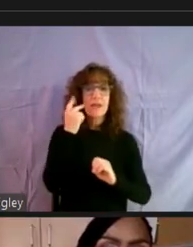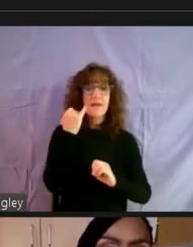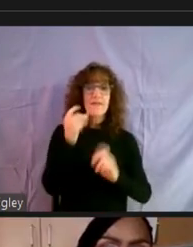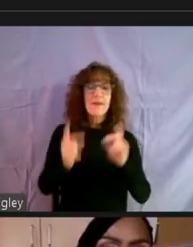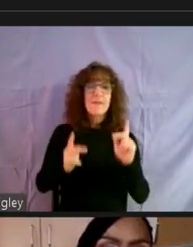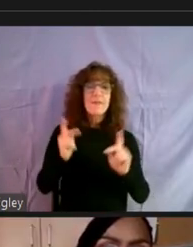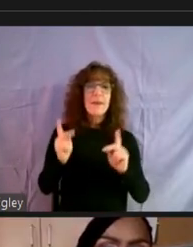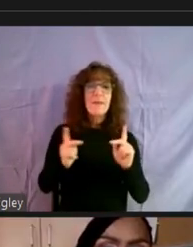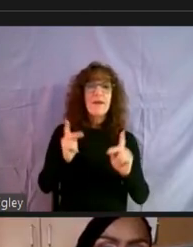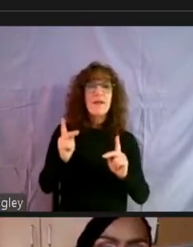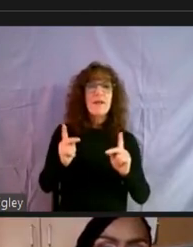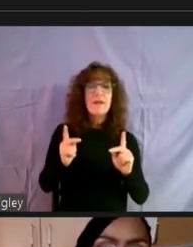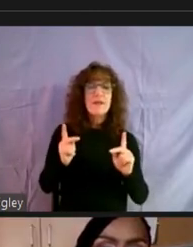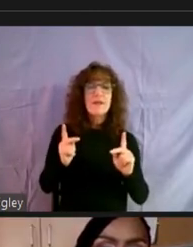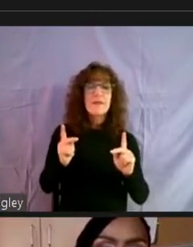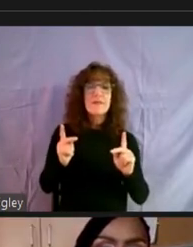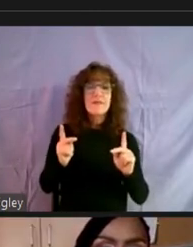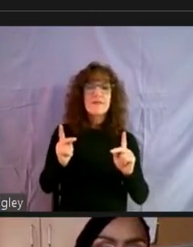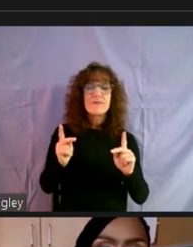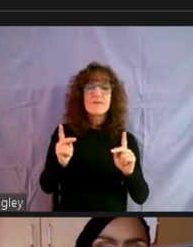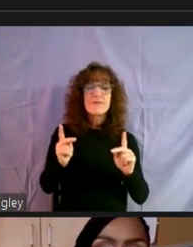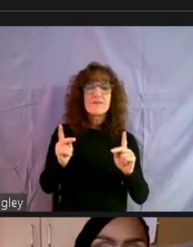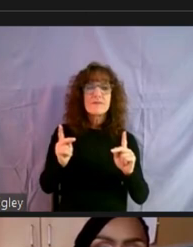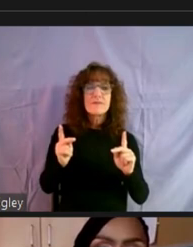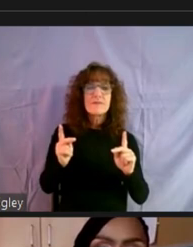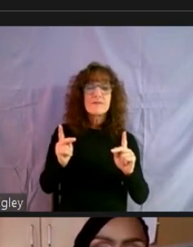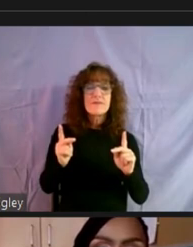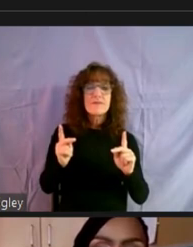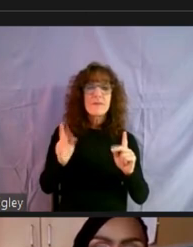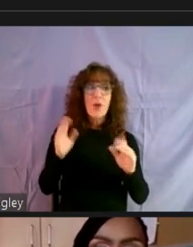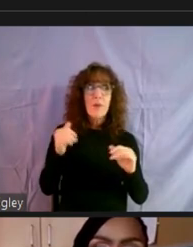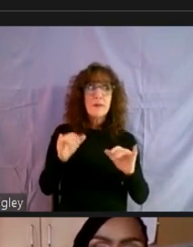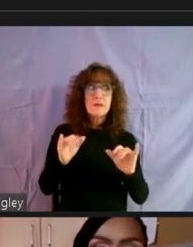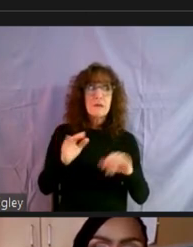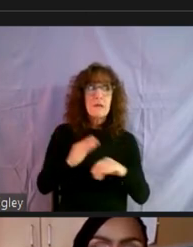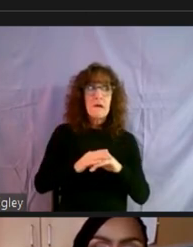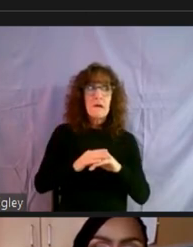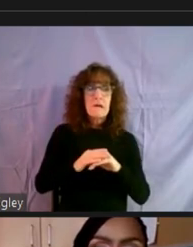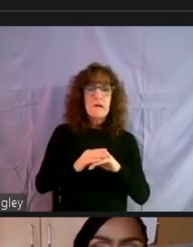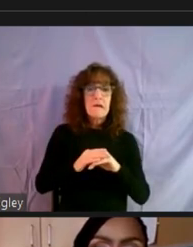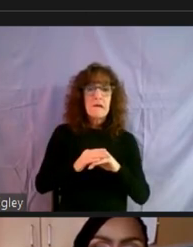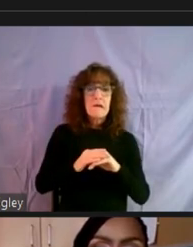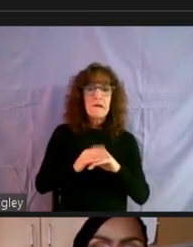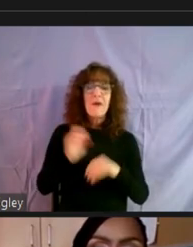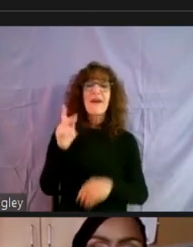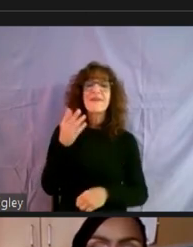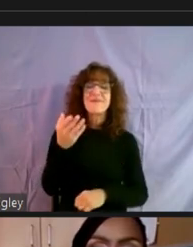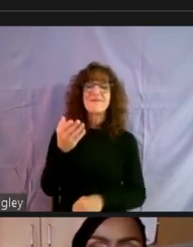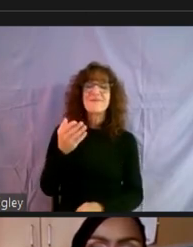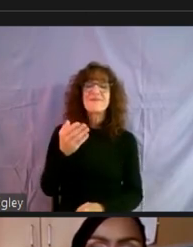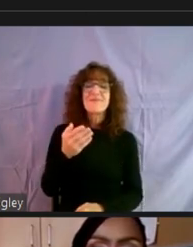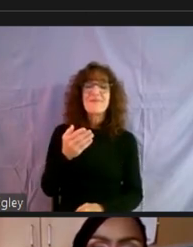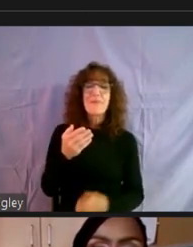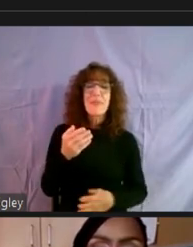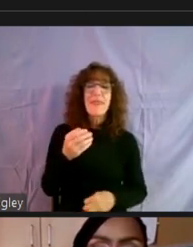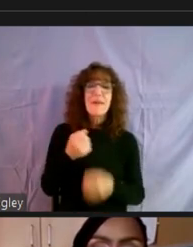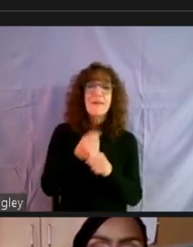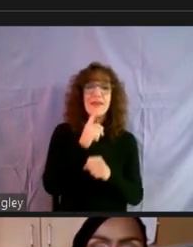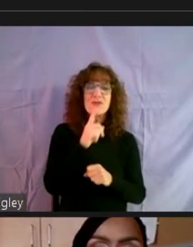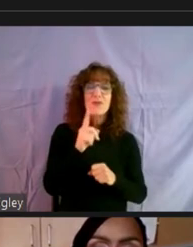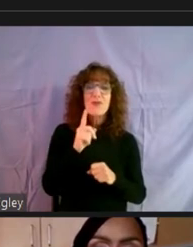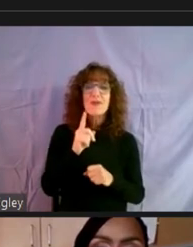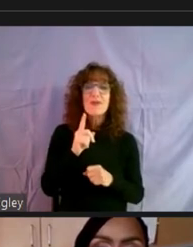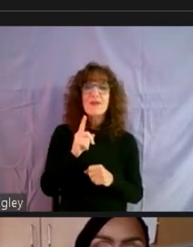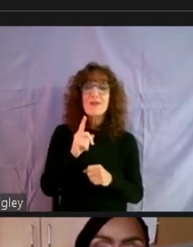um, I hope I'm still on, uh, okay. To, um, make sure that,